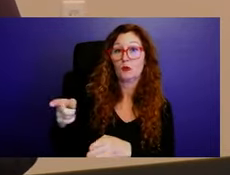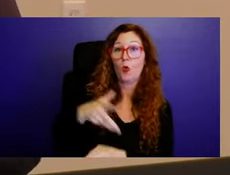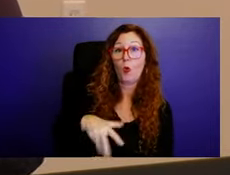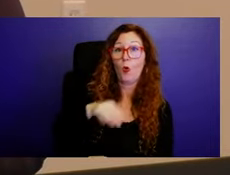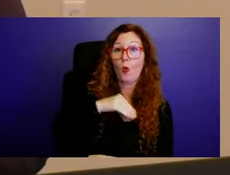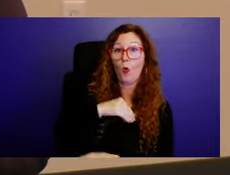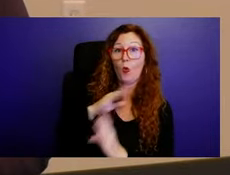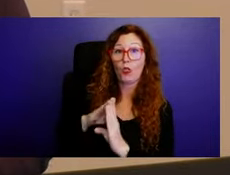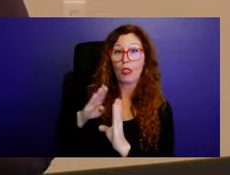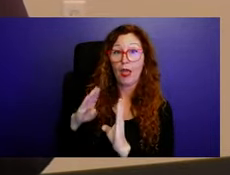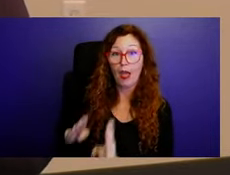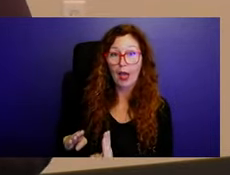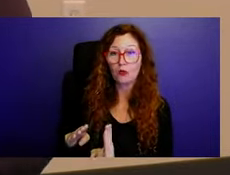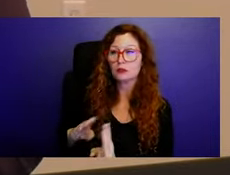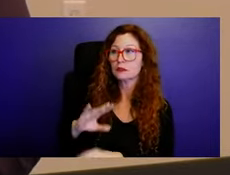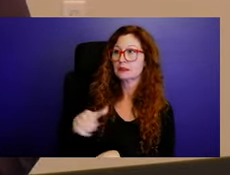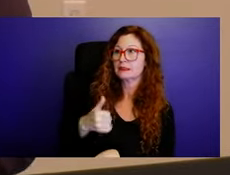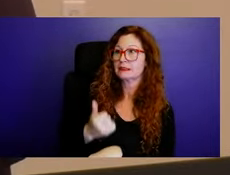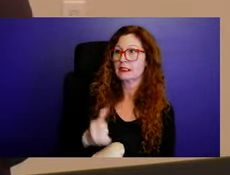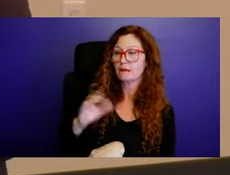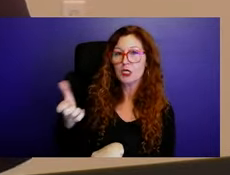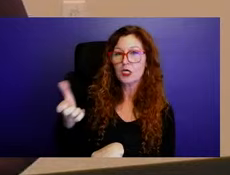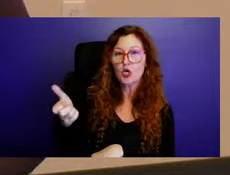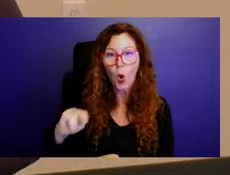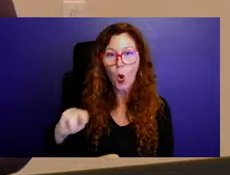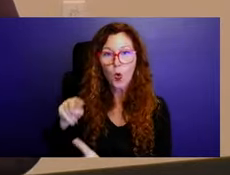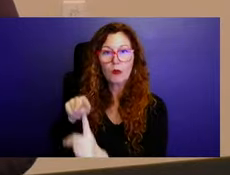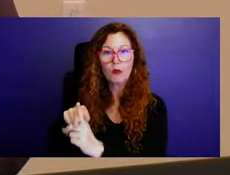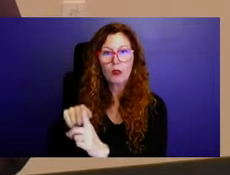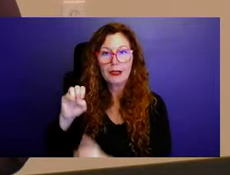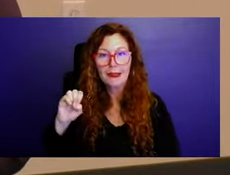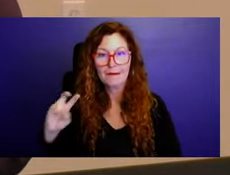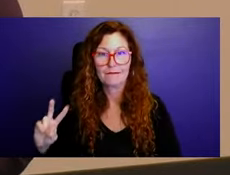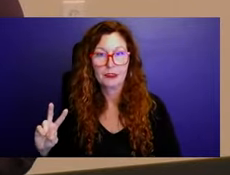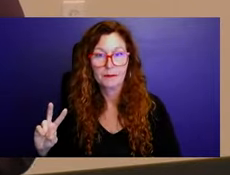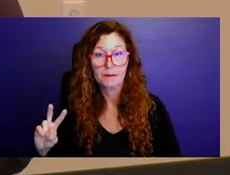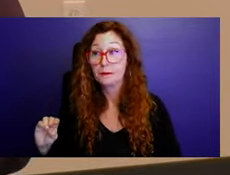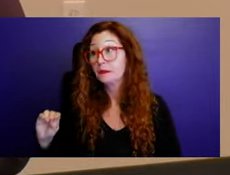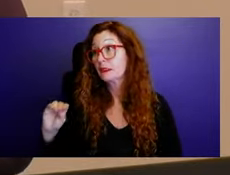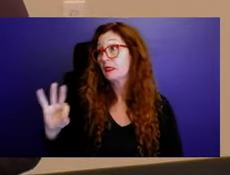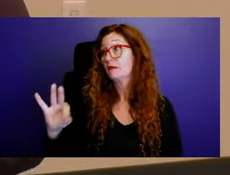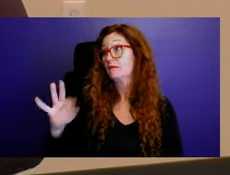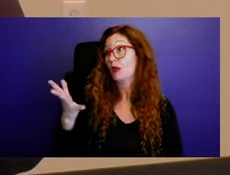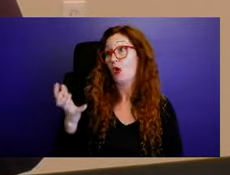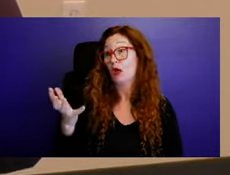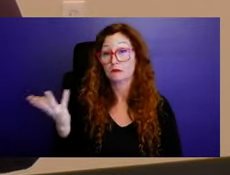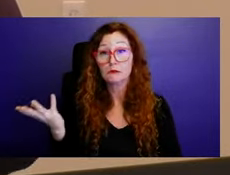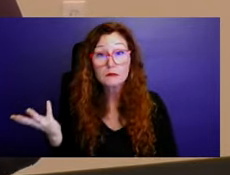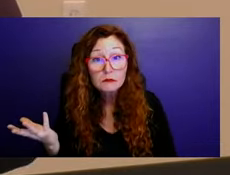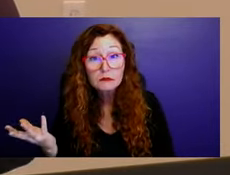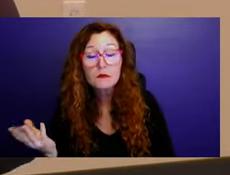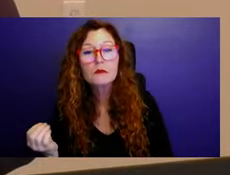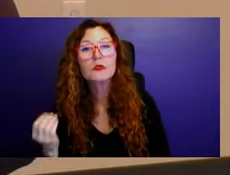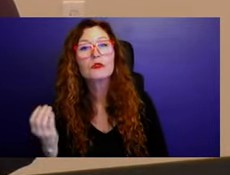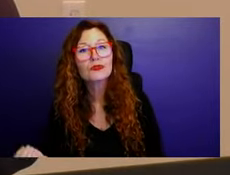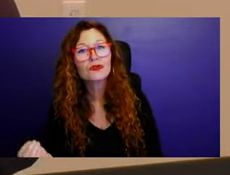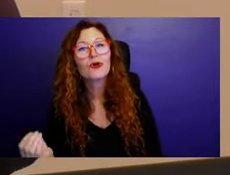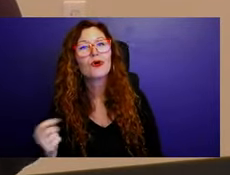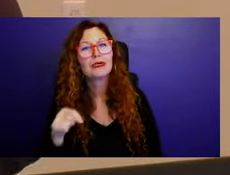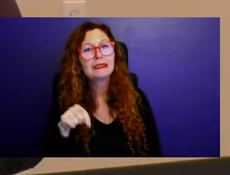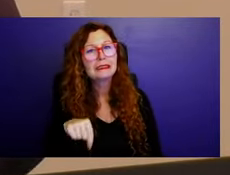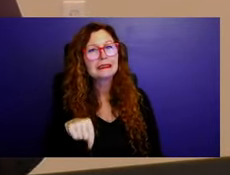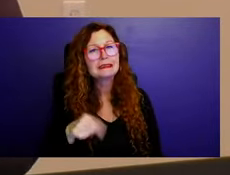own EV charging station if they wanted to, or if they had an EV car. So in that sense, this is a little bit unique